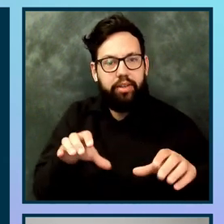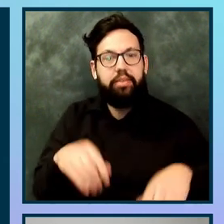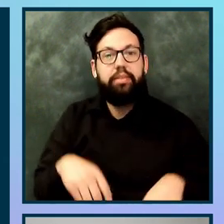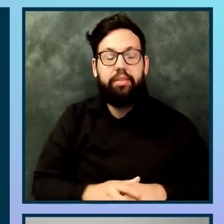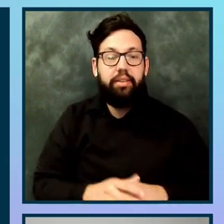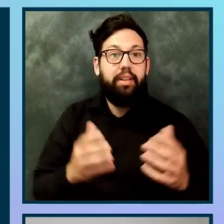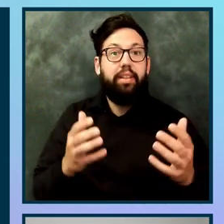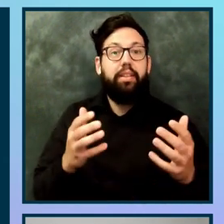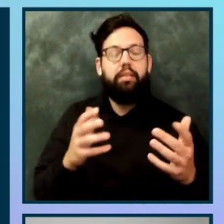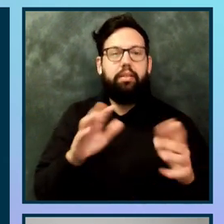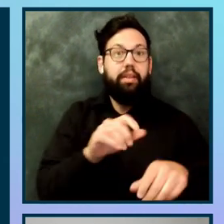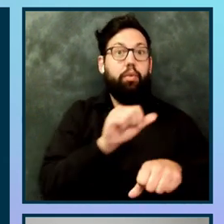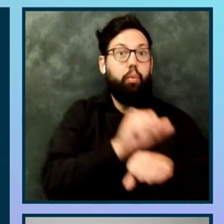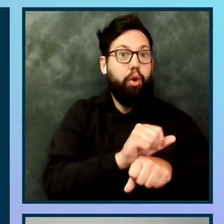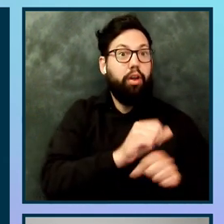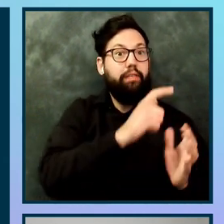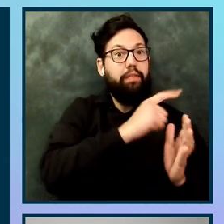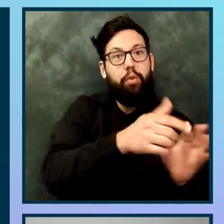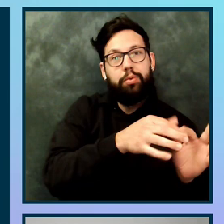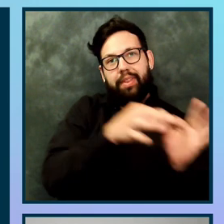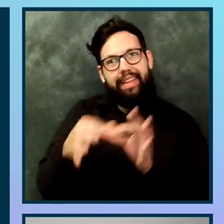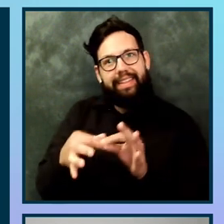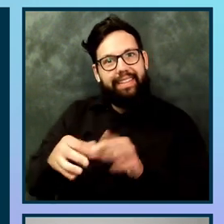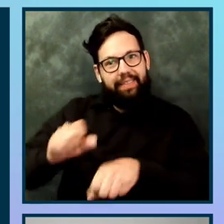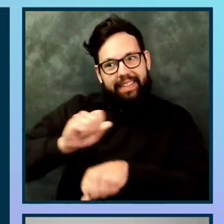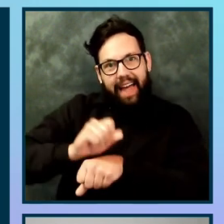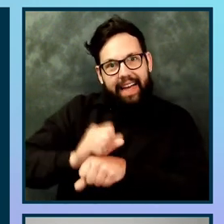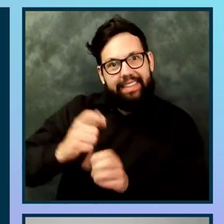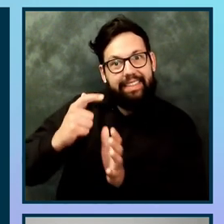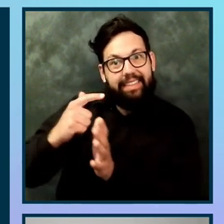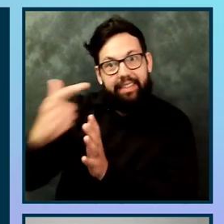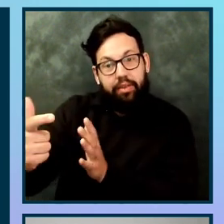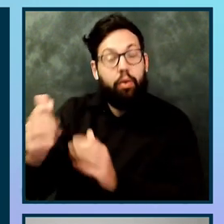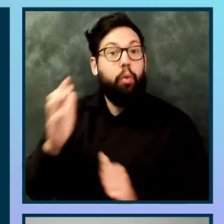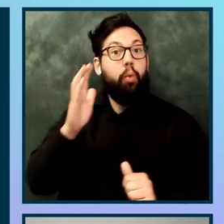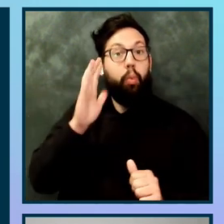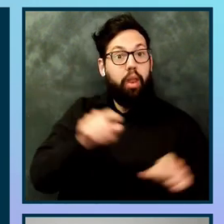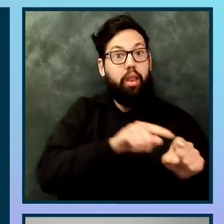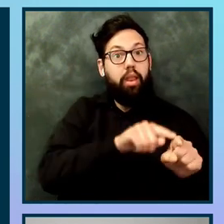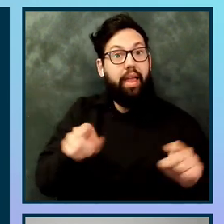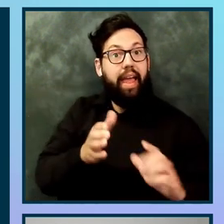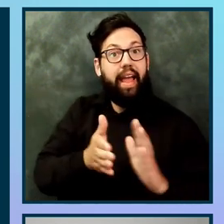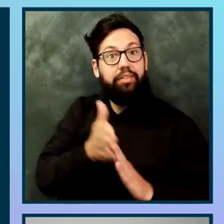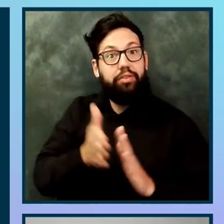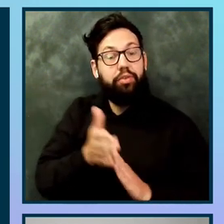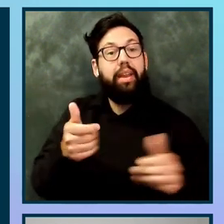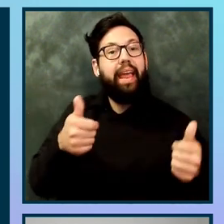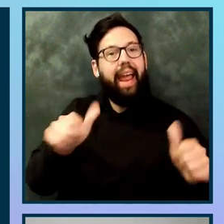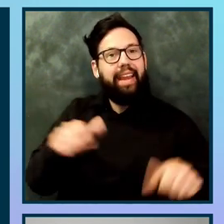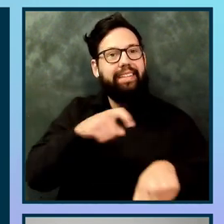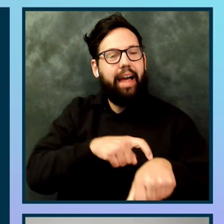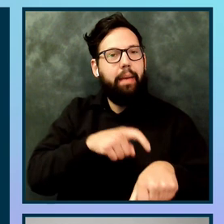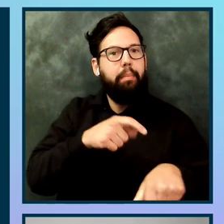list of tasks, to be executed every time that I push to my main branch or